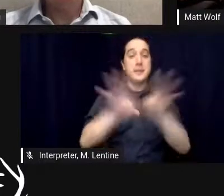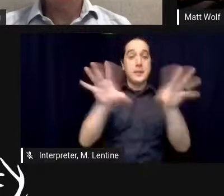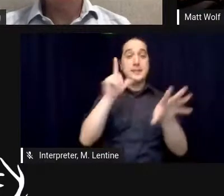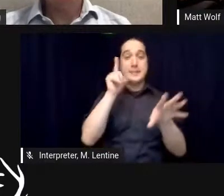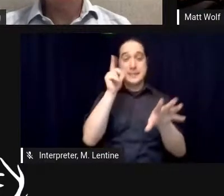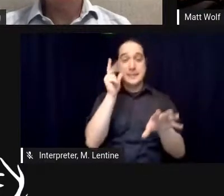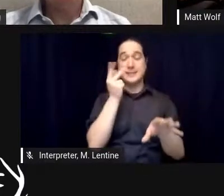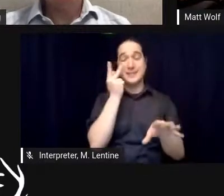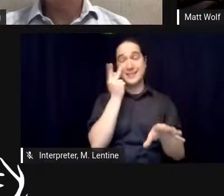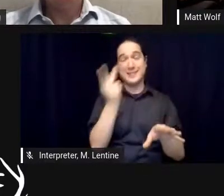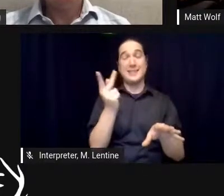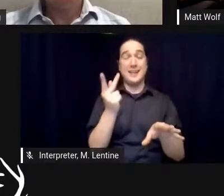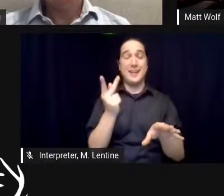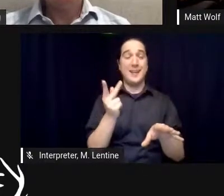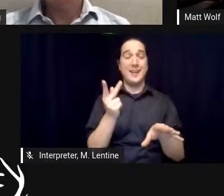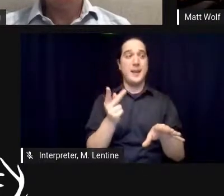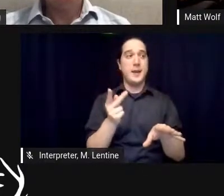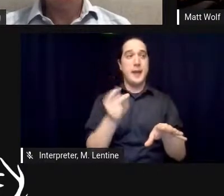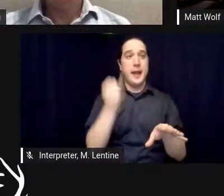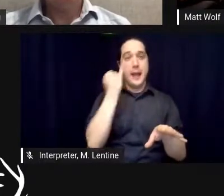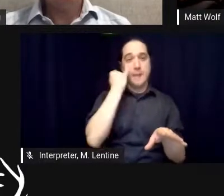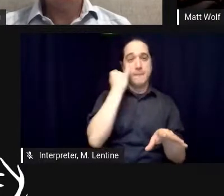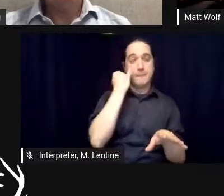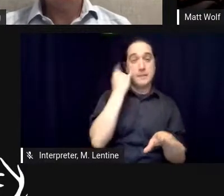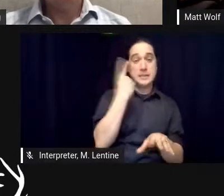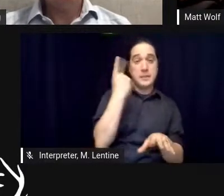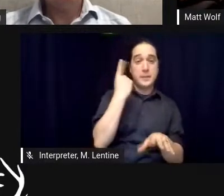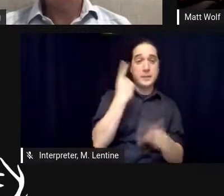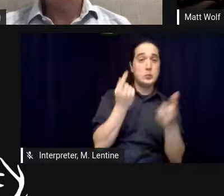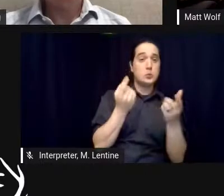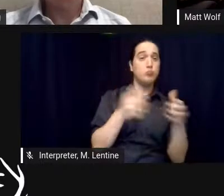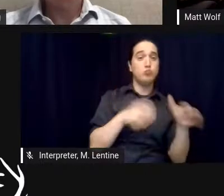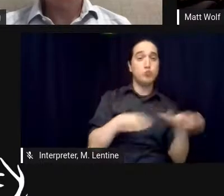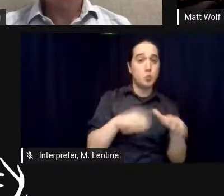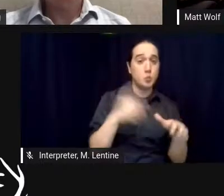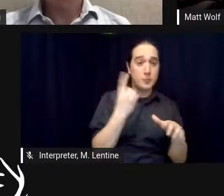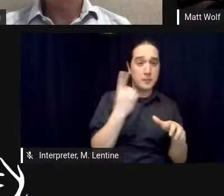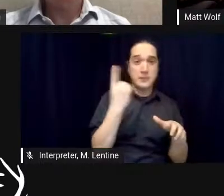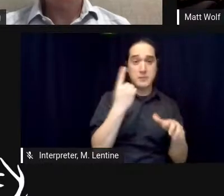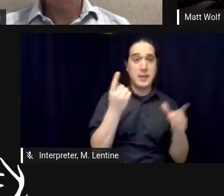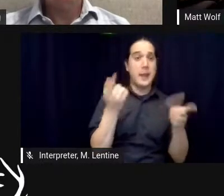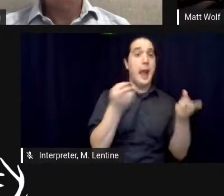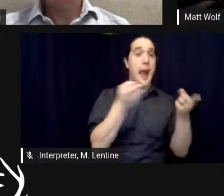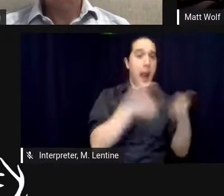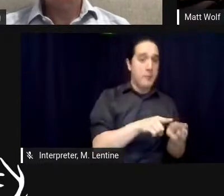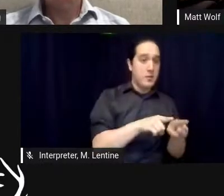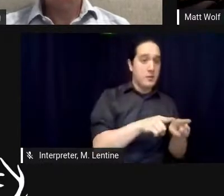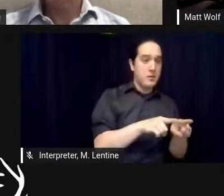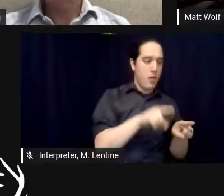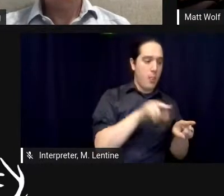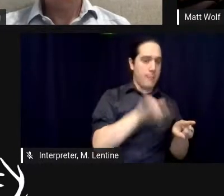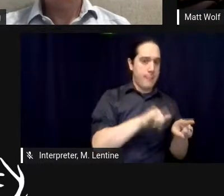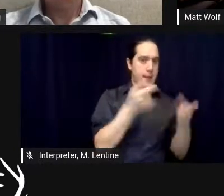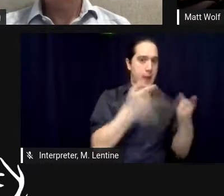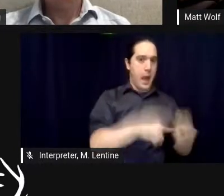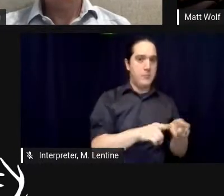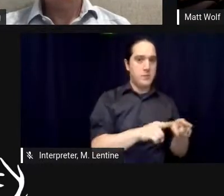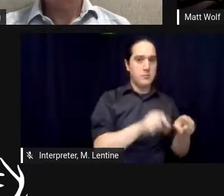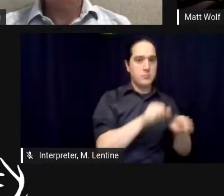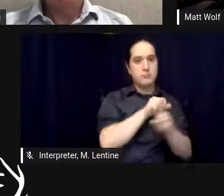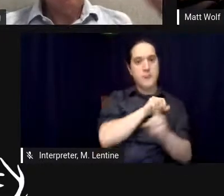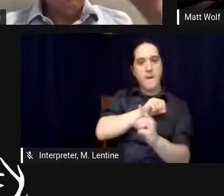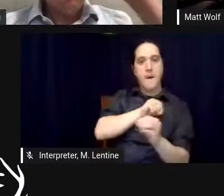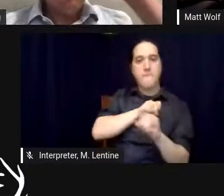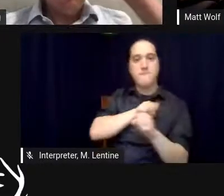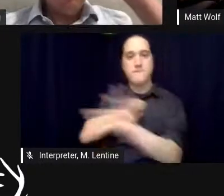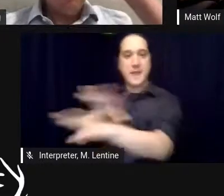know among many other stories uh and we've we've discovered this in the test module and even smaller facility you know just to